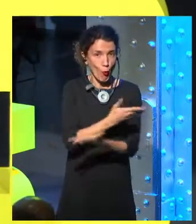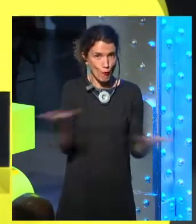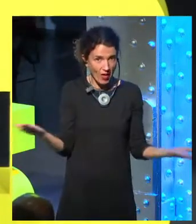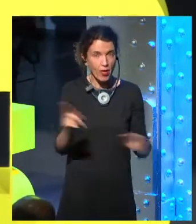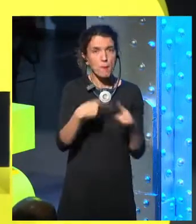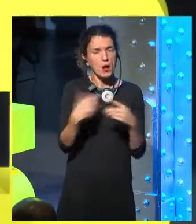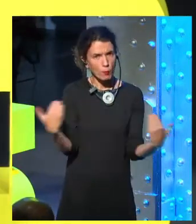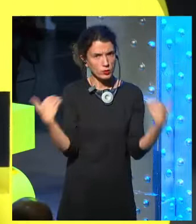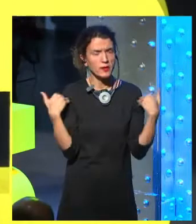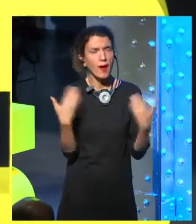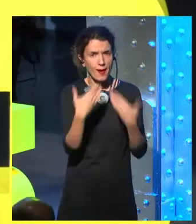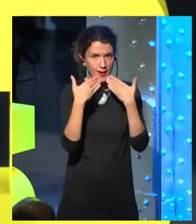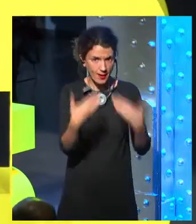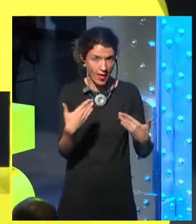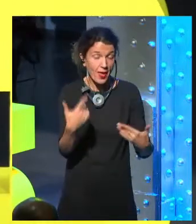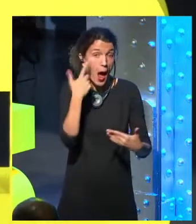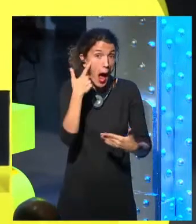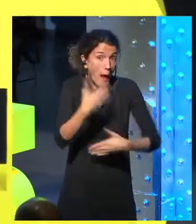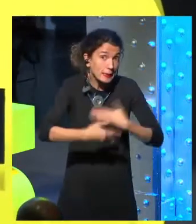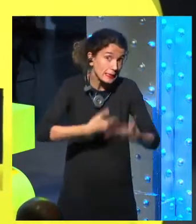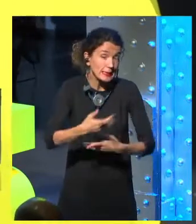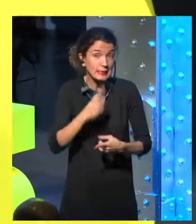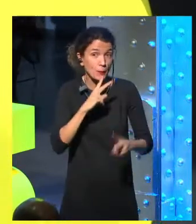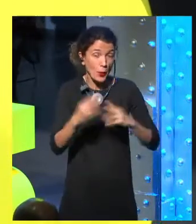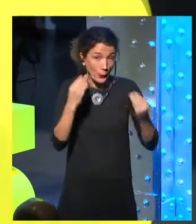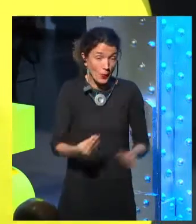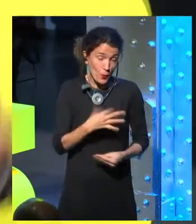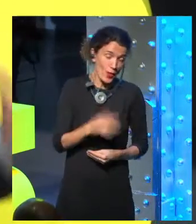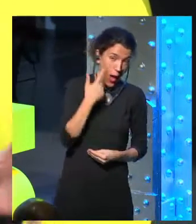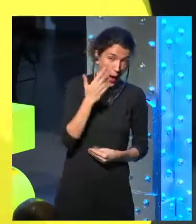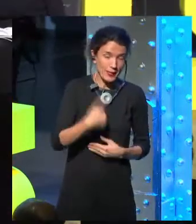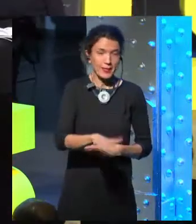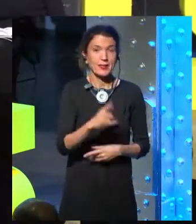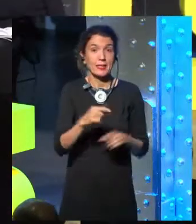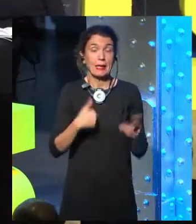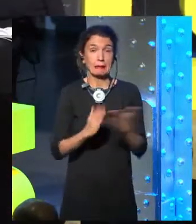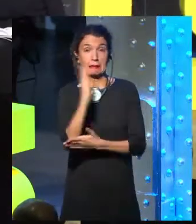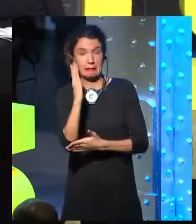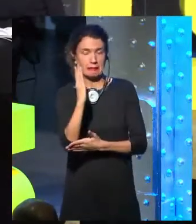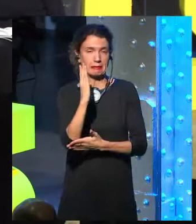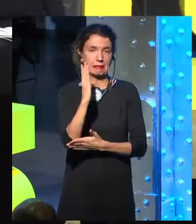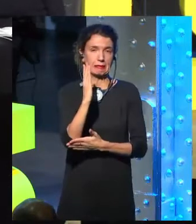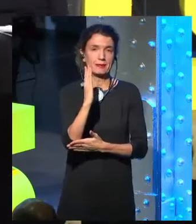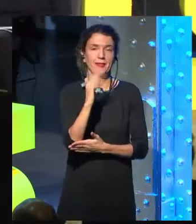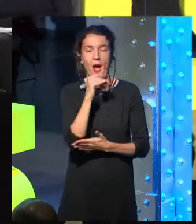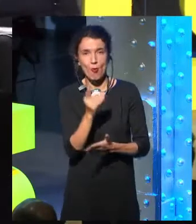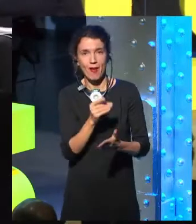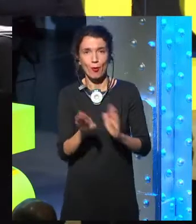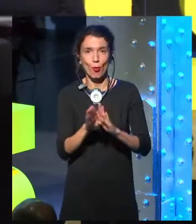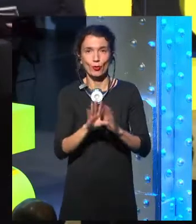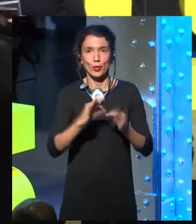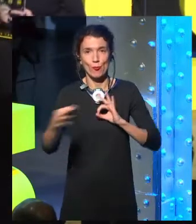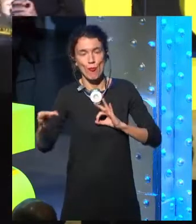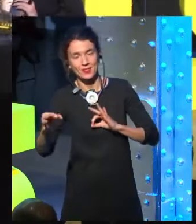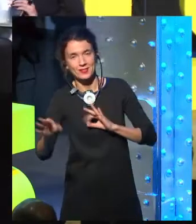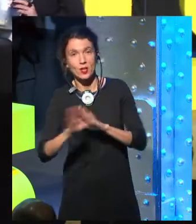trust and the responsibility. Thank you so much. Let's see if we can catch up, and after this hyperlink, I